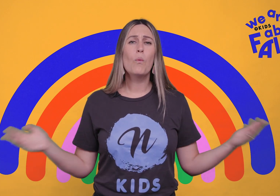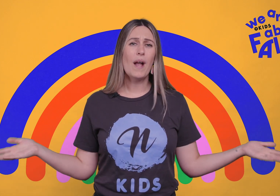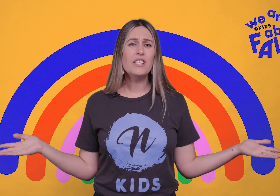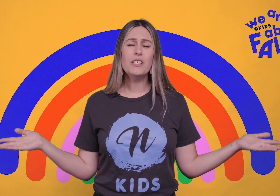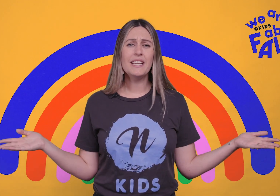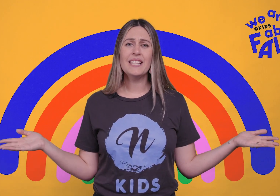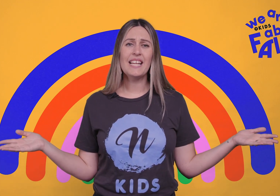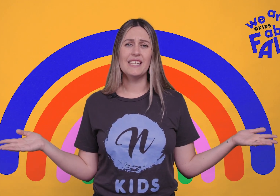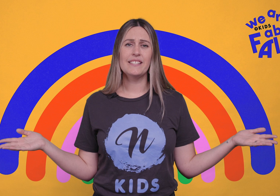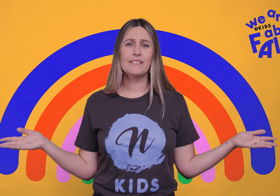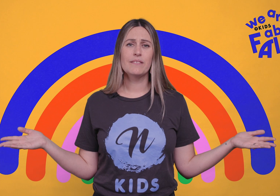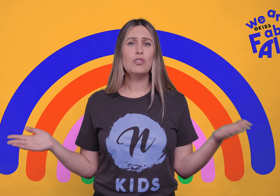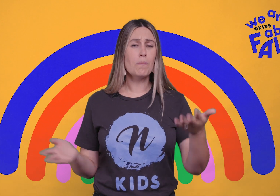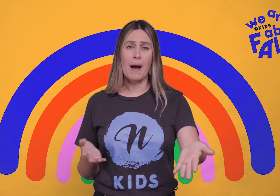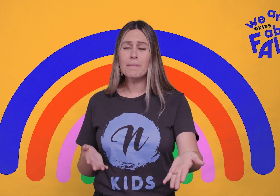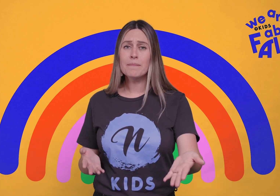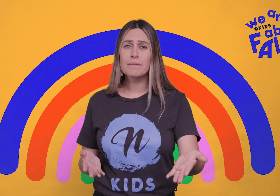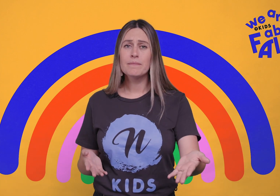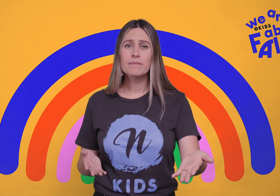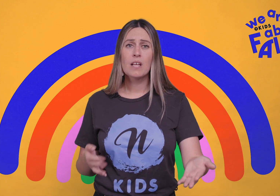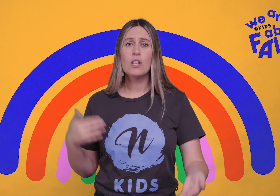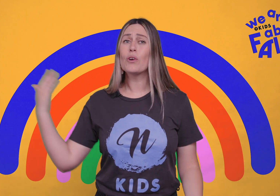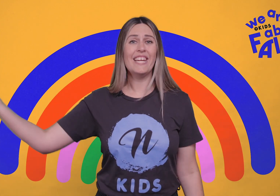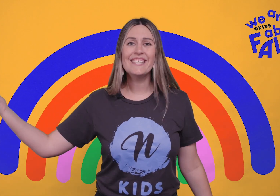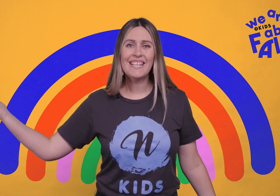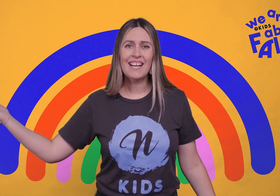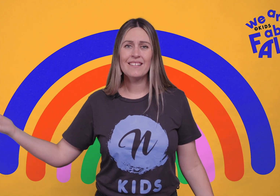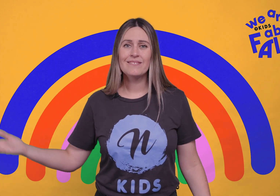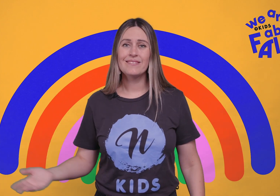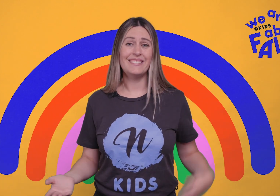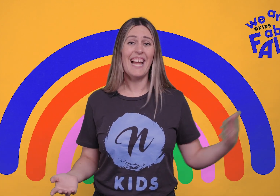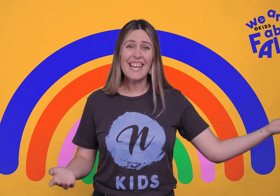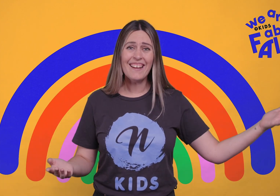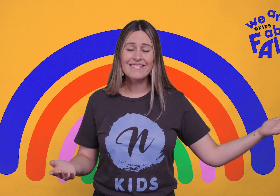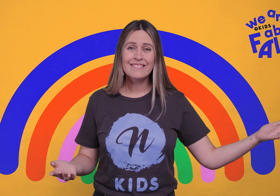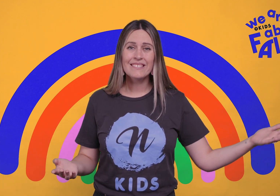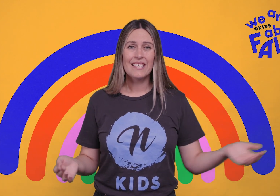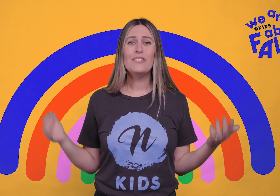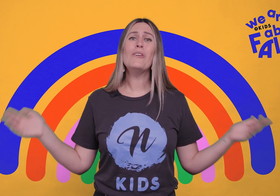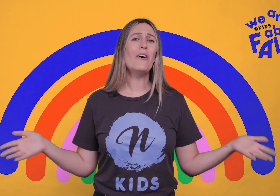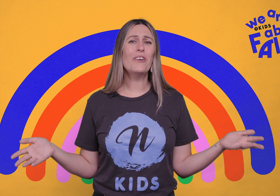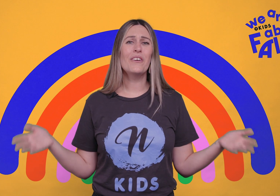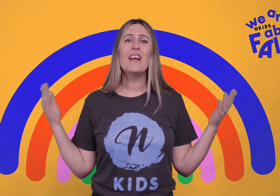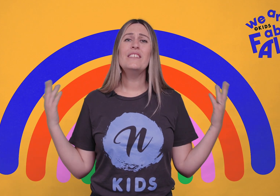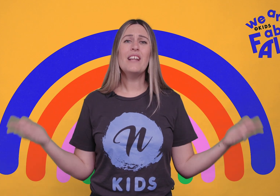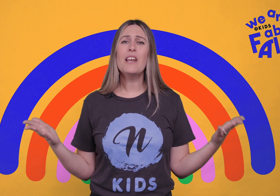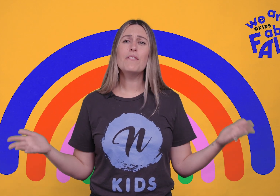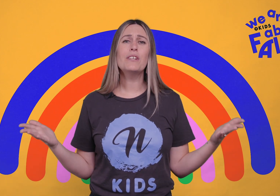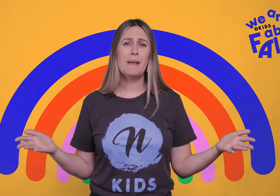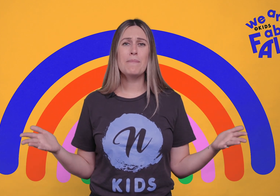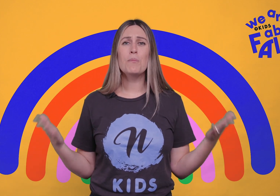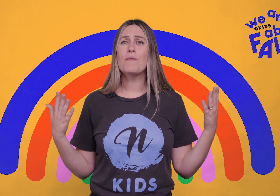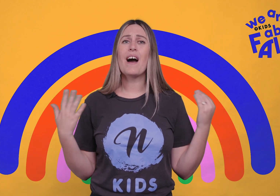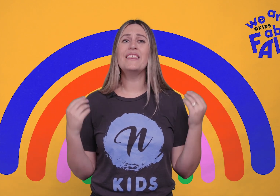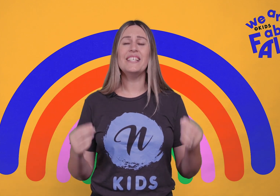Where do you think that is? Your mum? Your kids leader? Nana? No. None